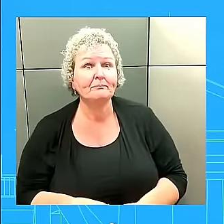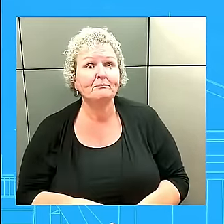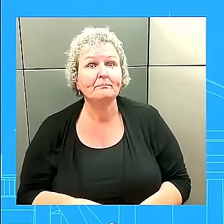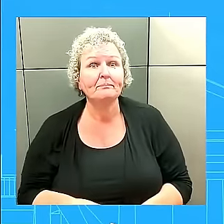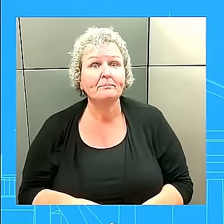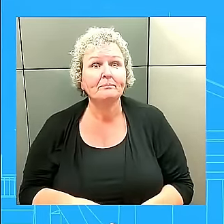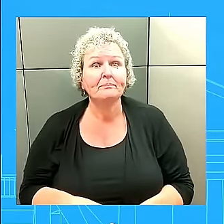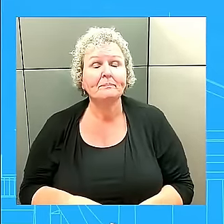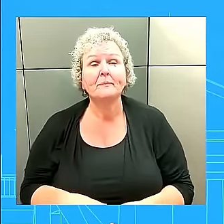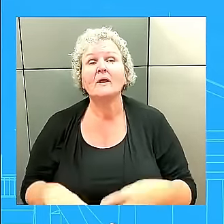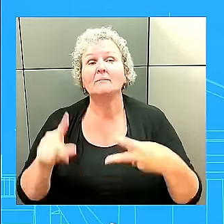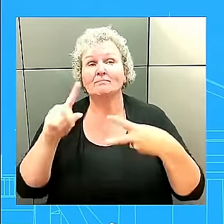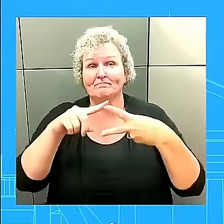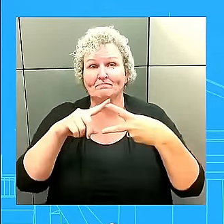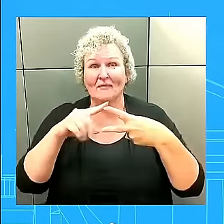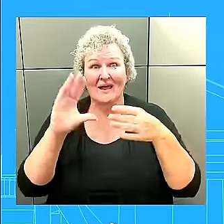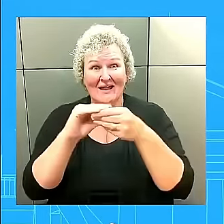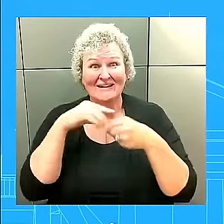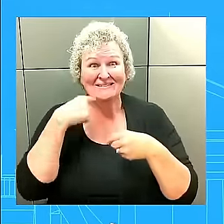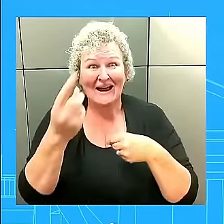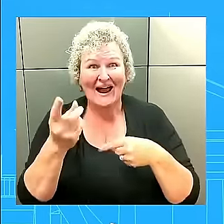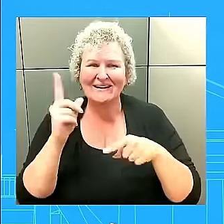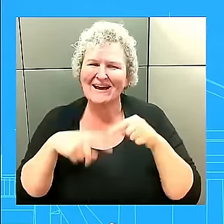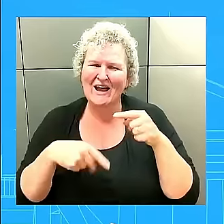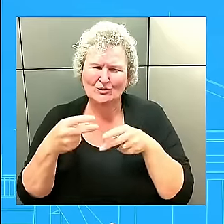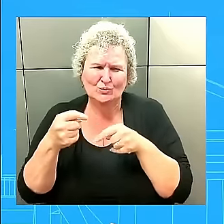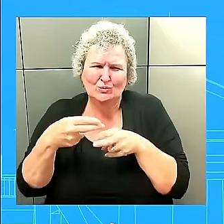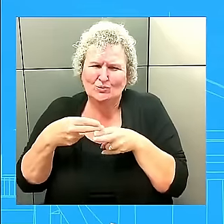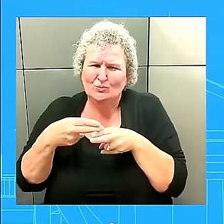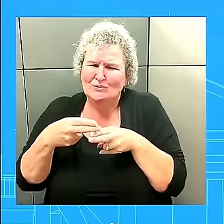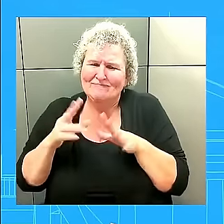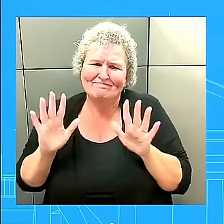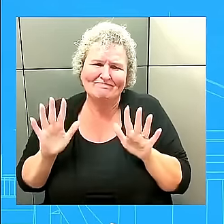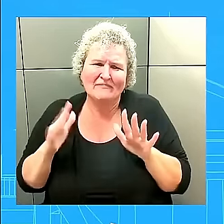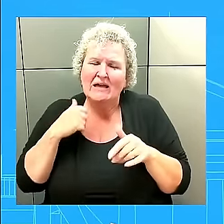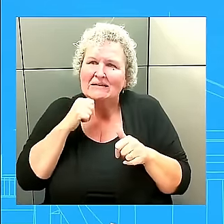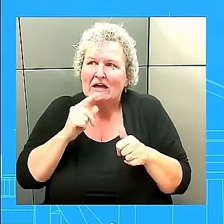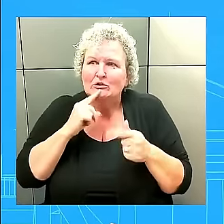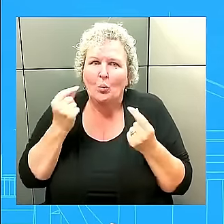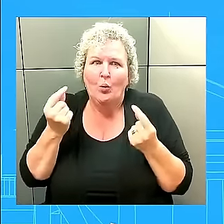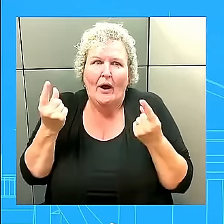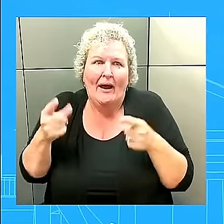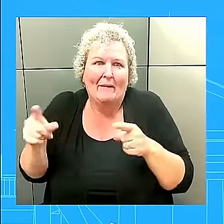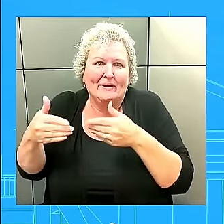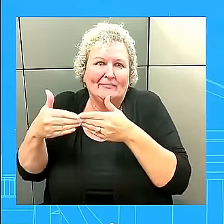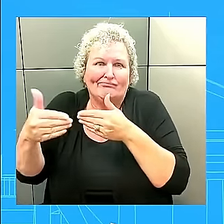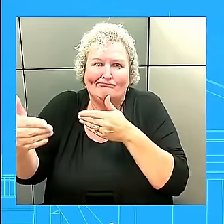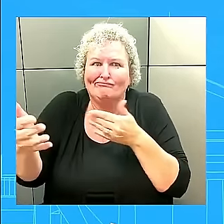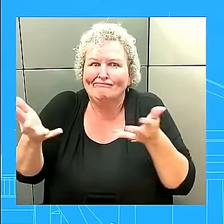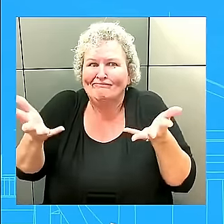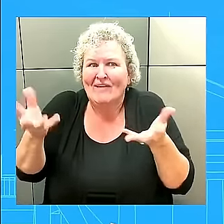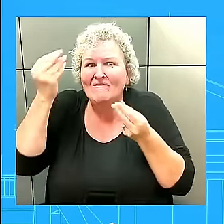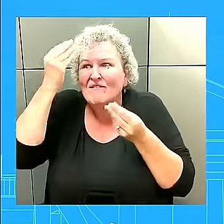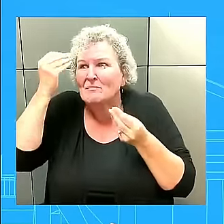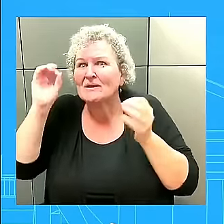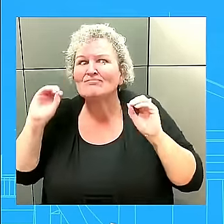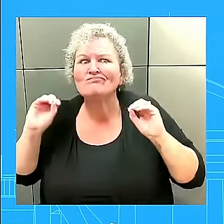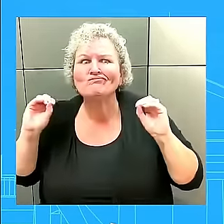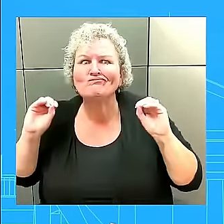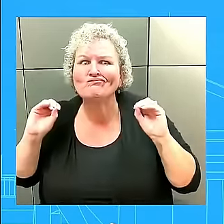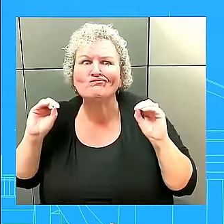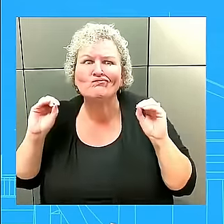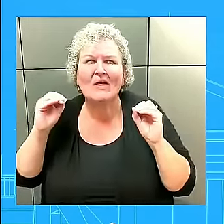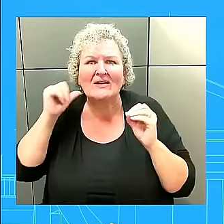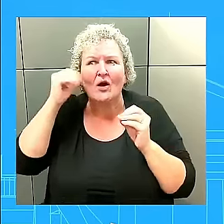impact these troops can have on the battlefield, because we just don't know enough about what the